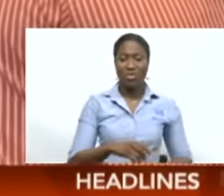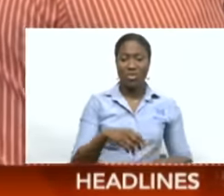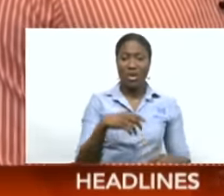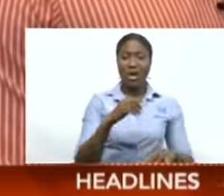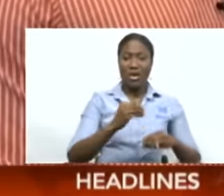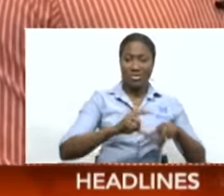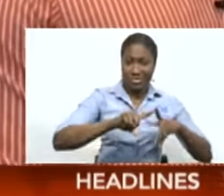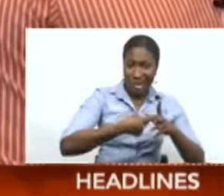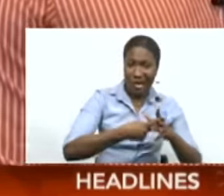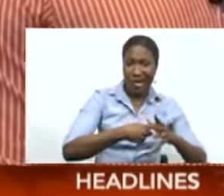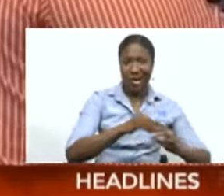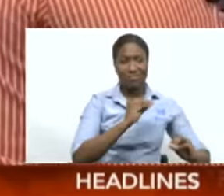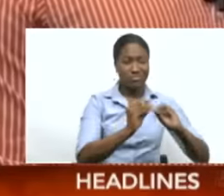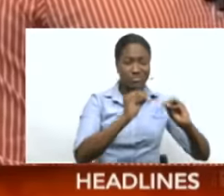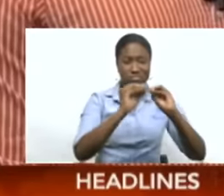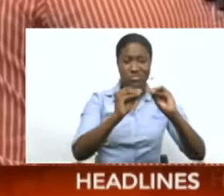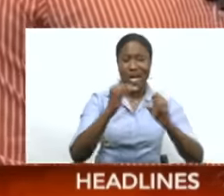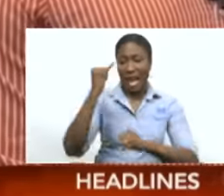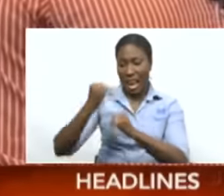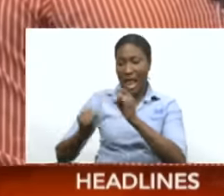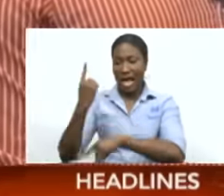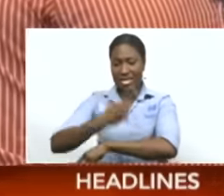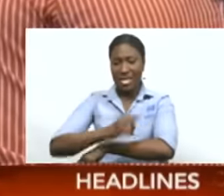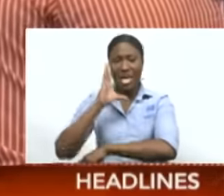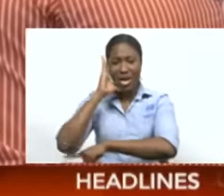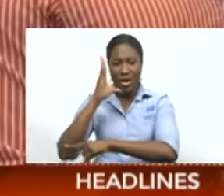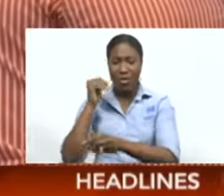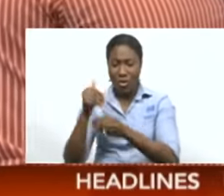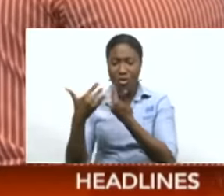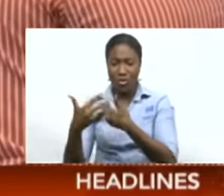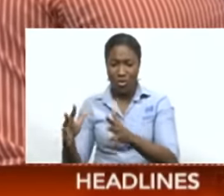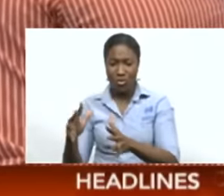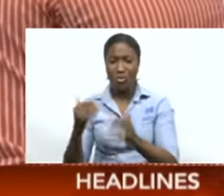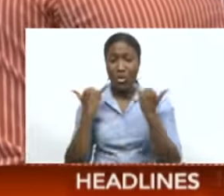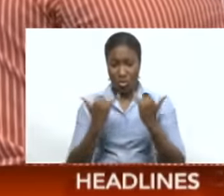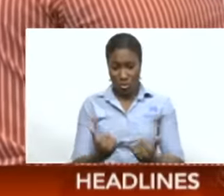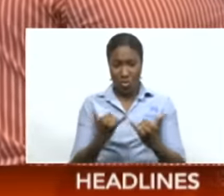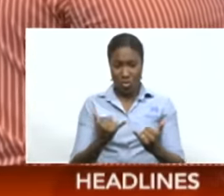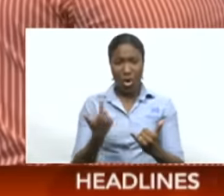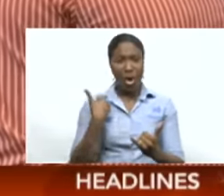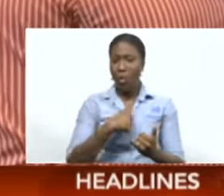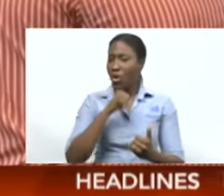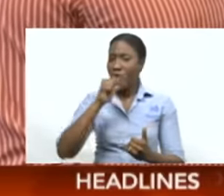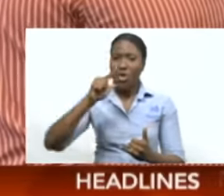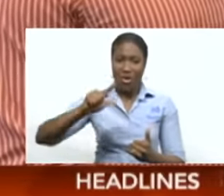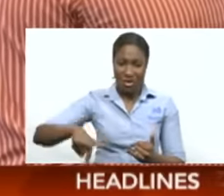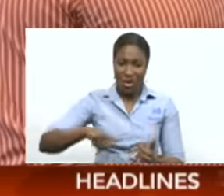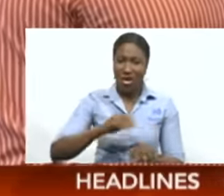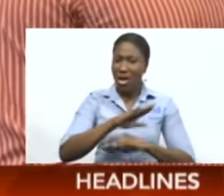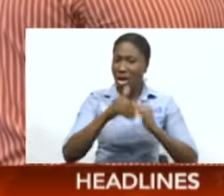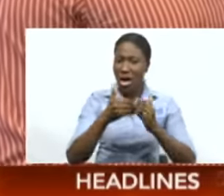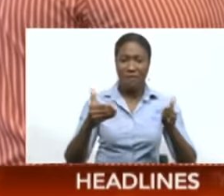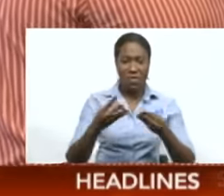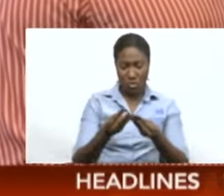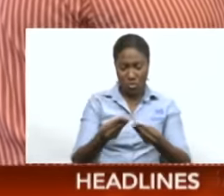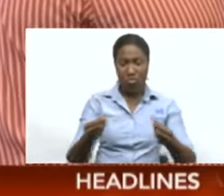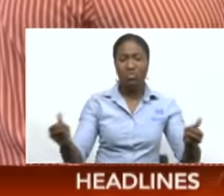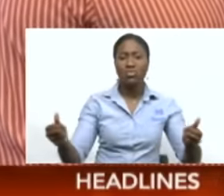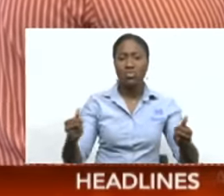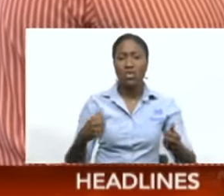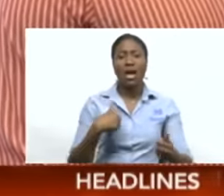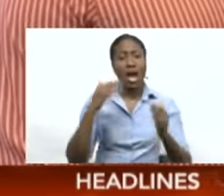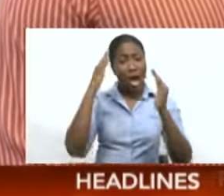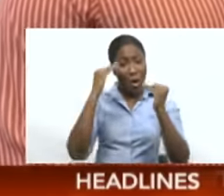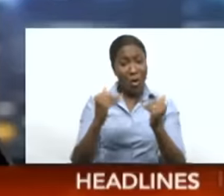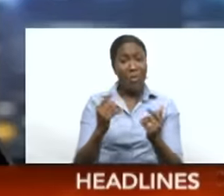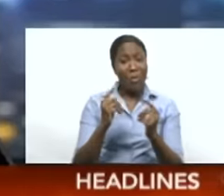ramped up. At the moment, yes, we're on schedule. We're still hoping to improve on the